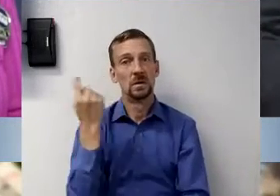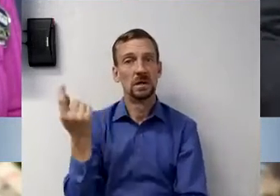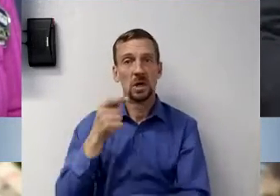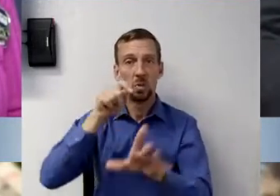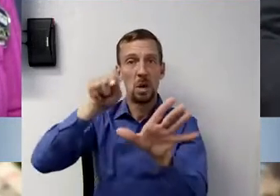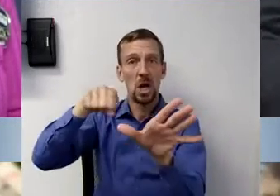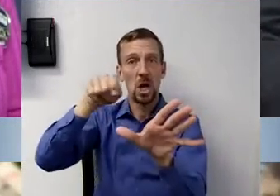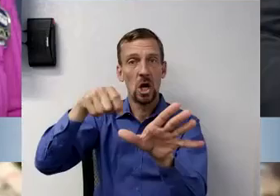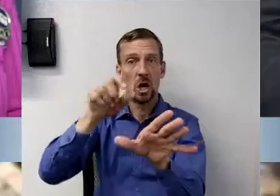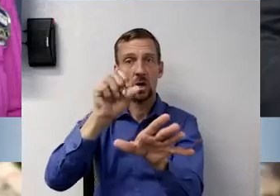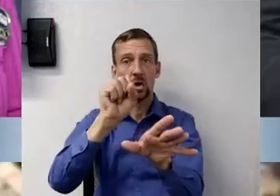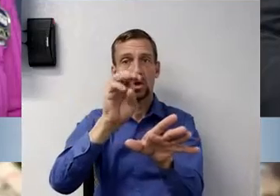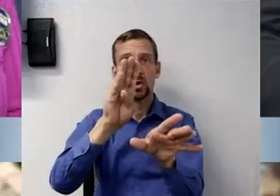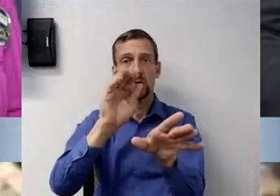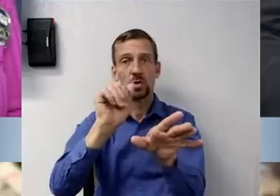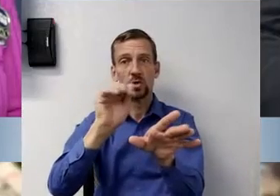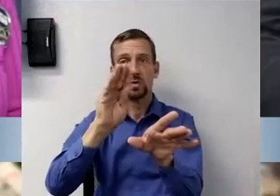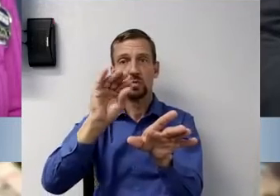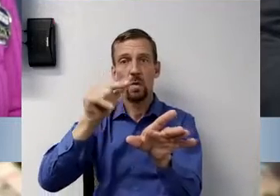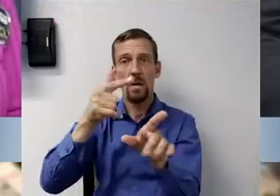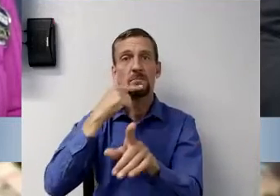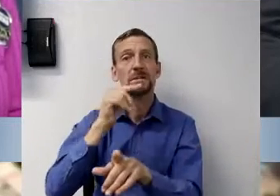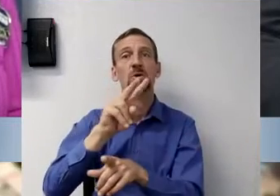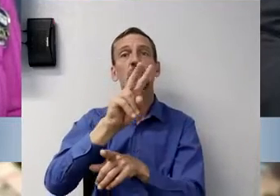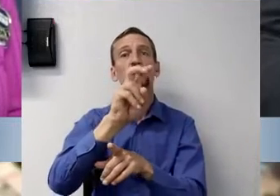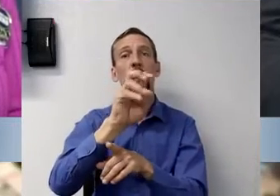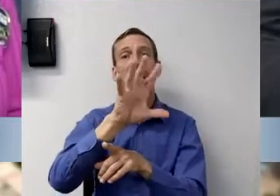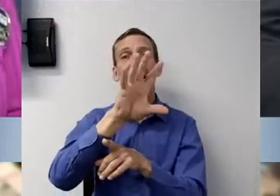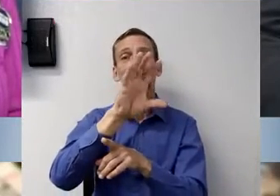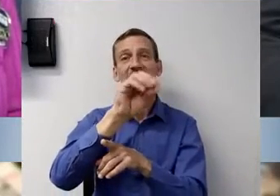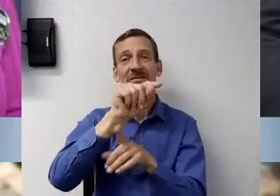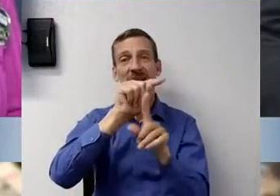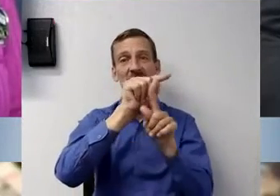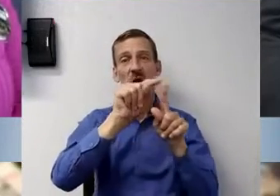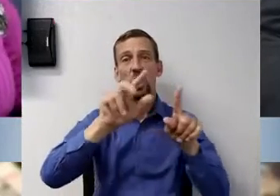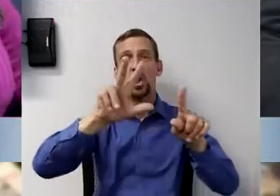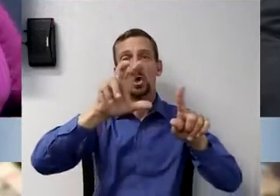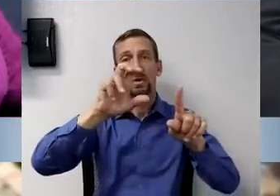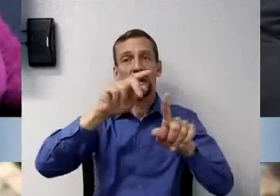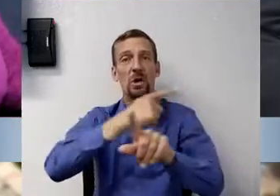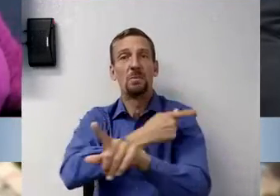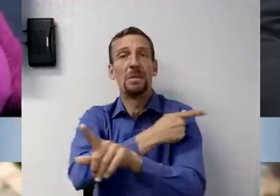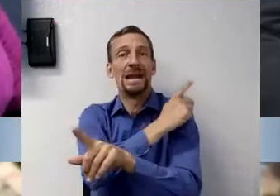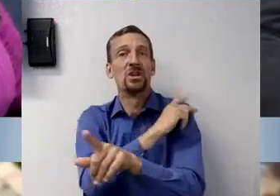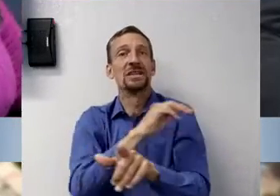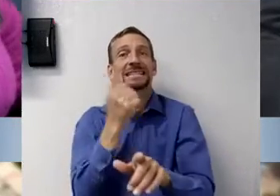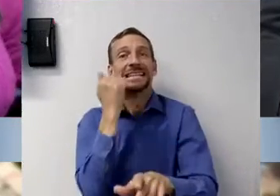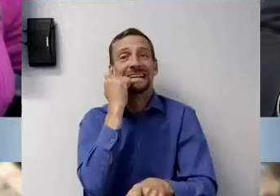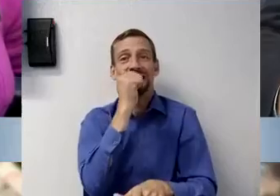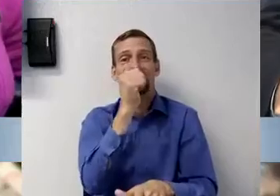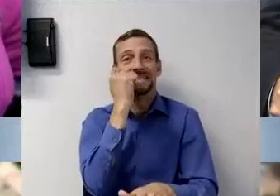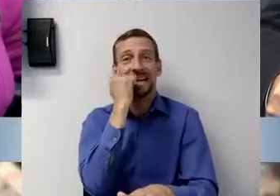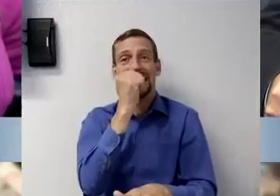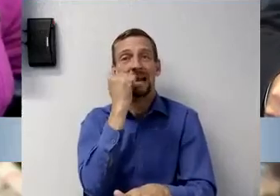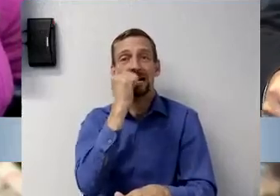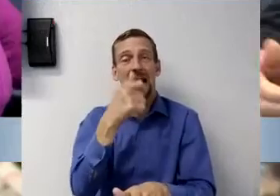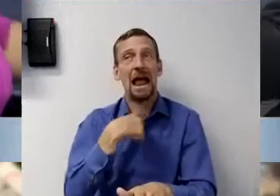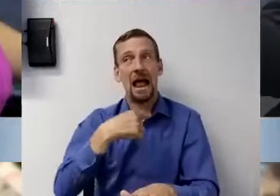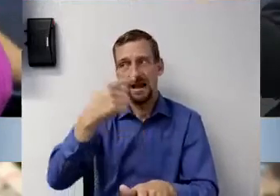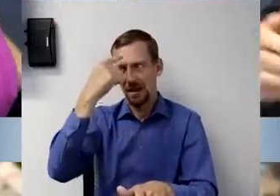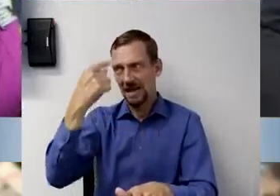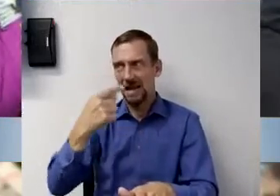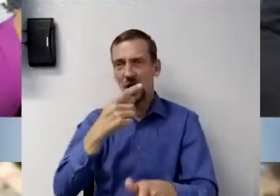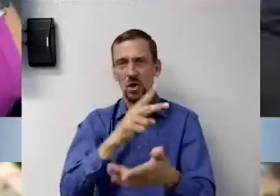swabbing 250 to 300 patients a day. And just a few weeks ago, I think we were maxing out around